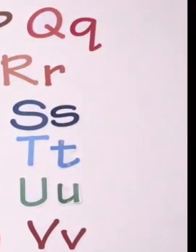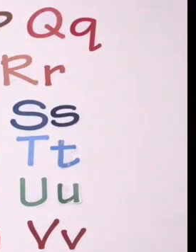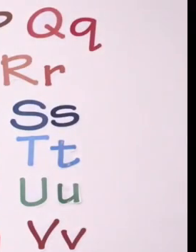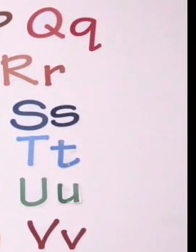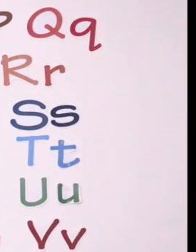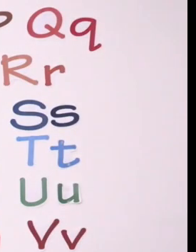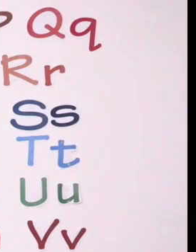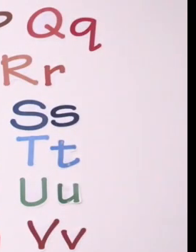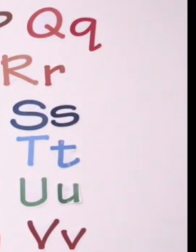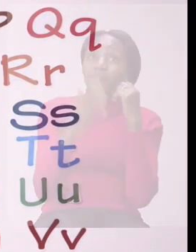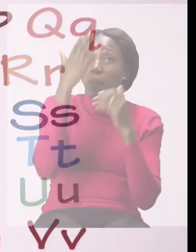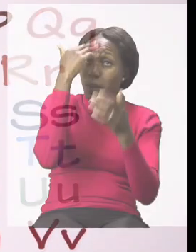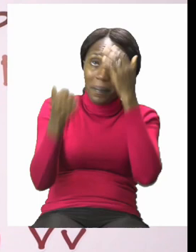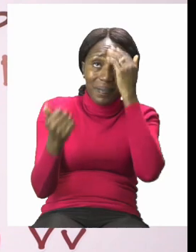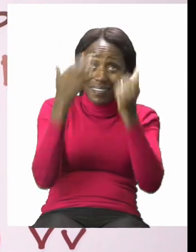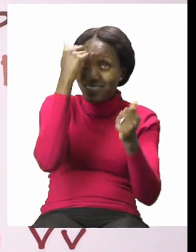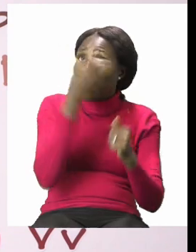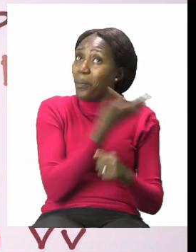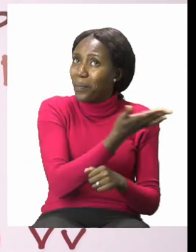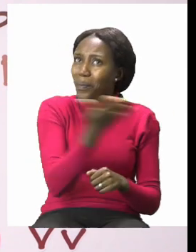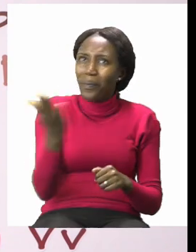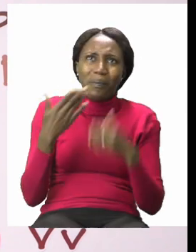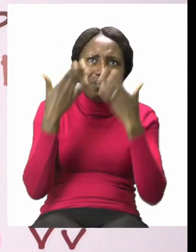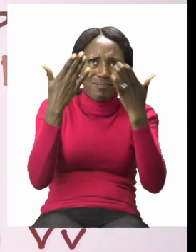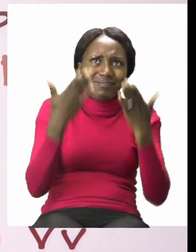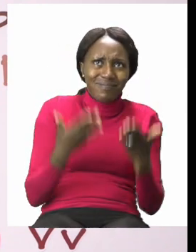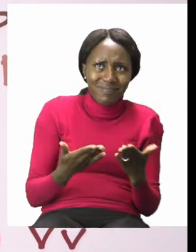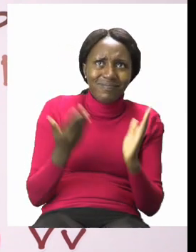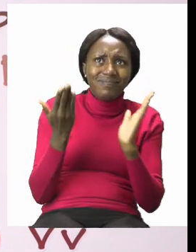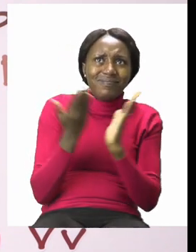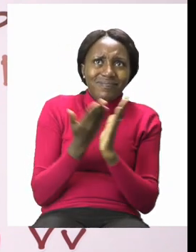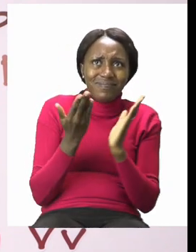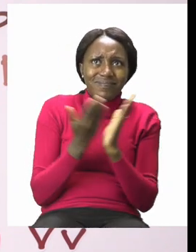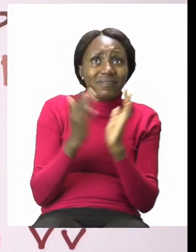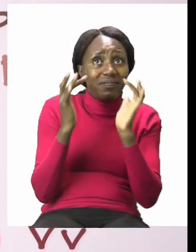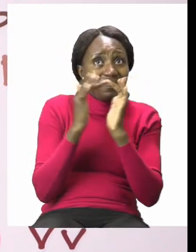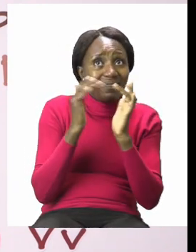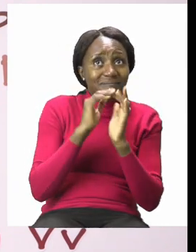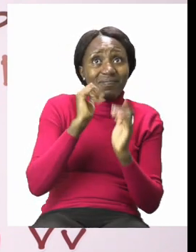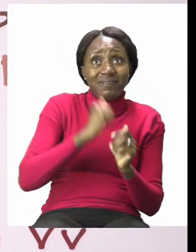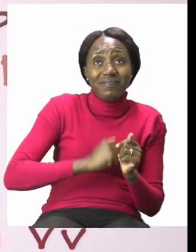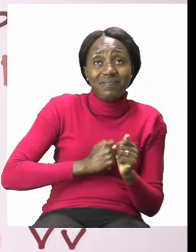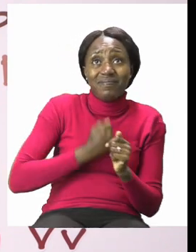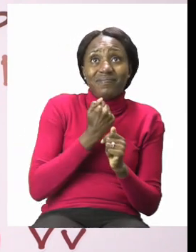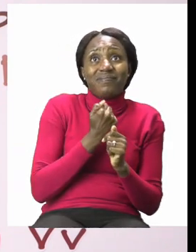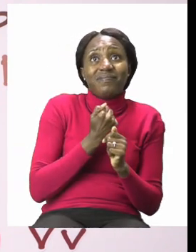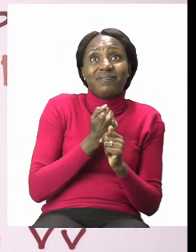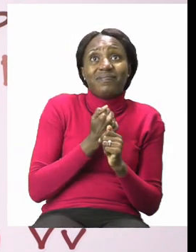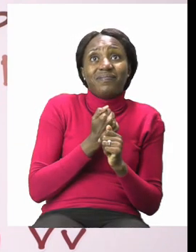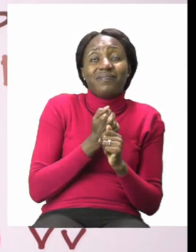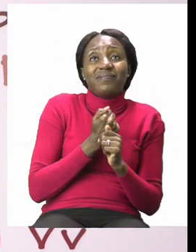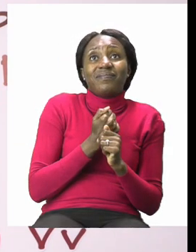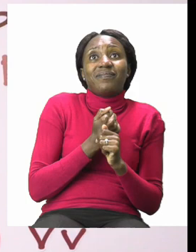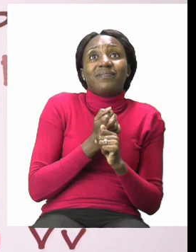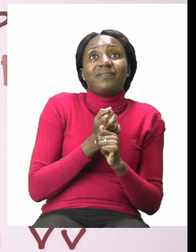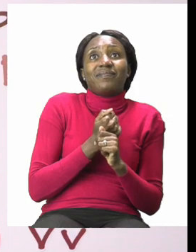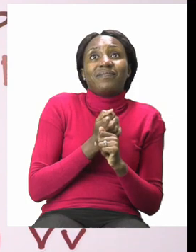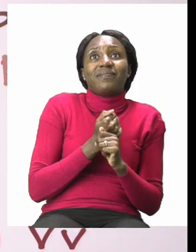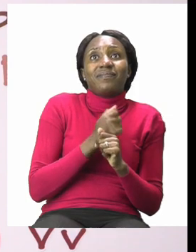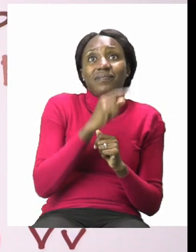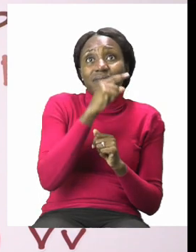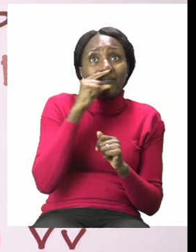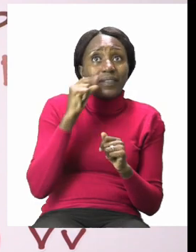Hello everyone and welcome to MyZone Online School. My name is Teacher